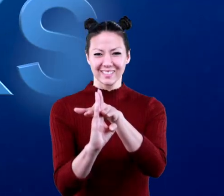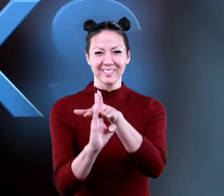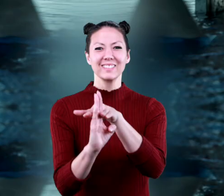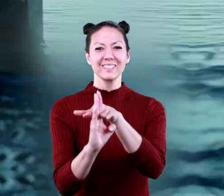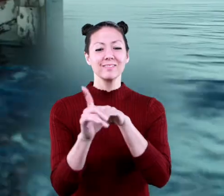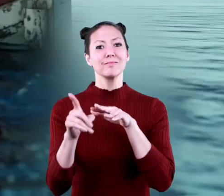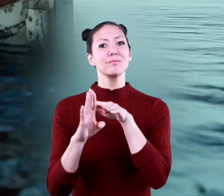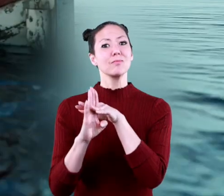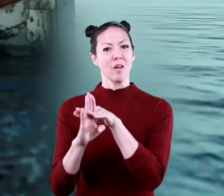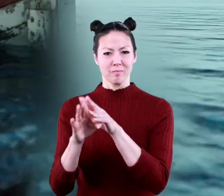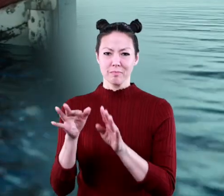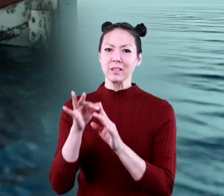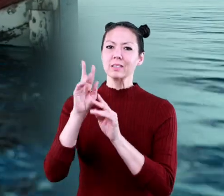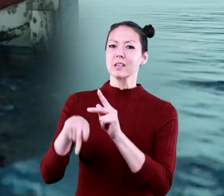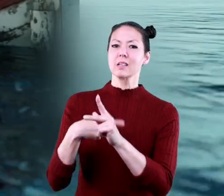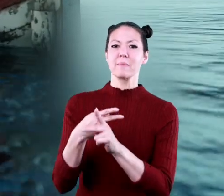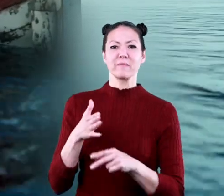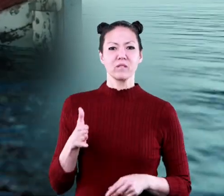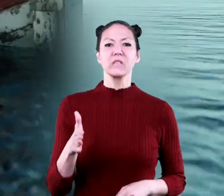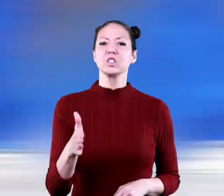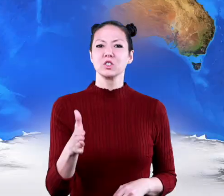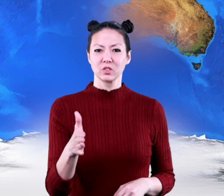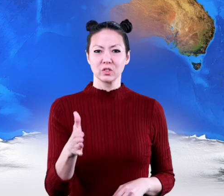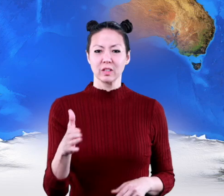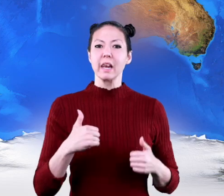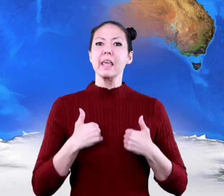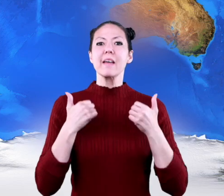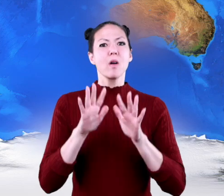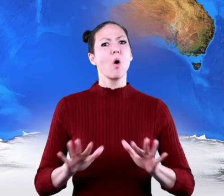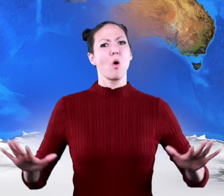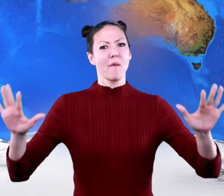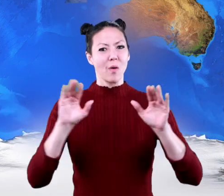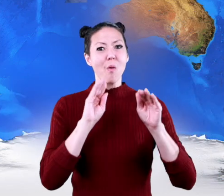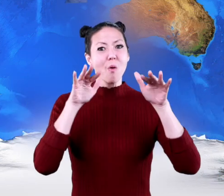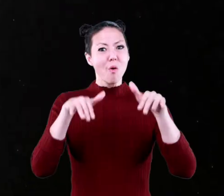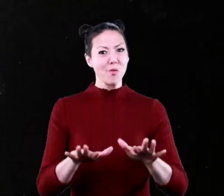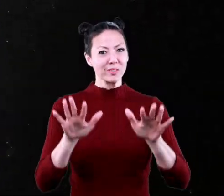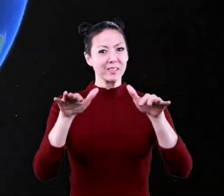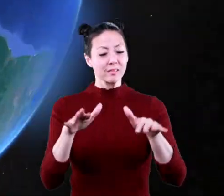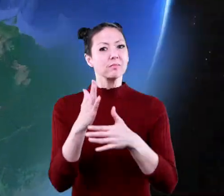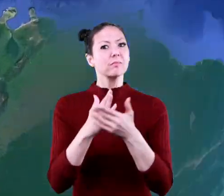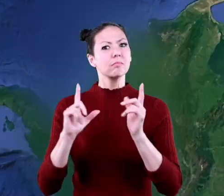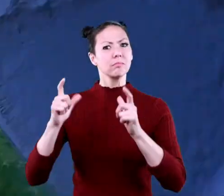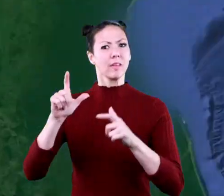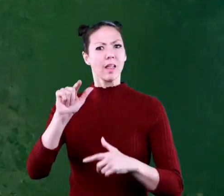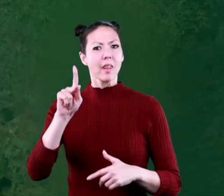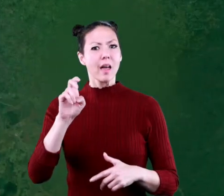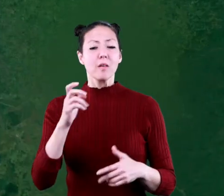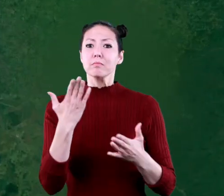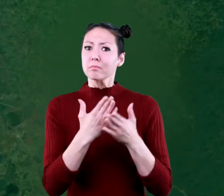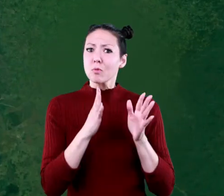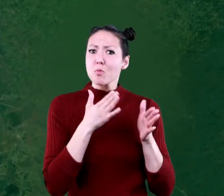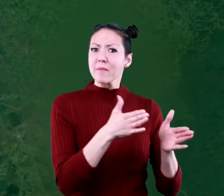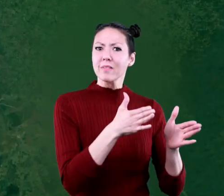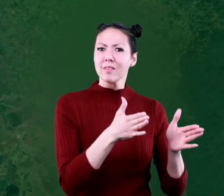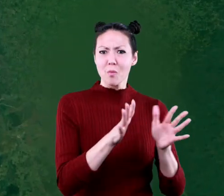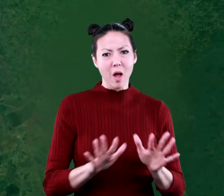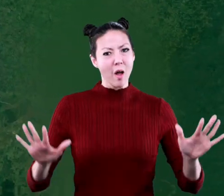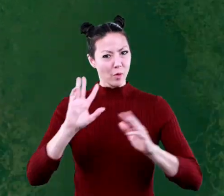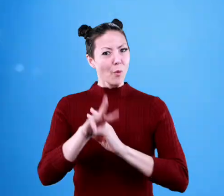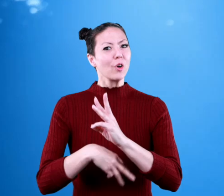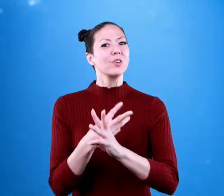Sharks. Sharks are a special type of fish that live in every ocean and even some lakes and rivers around the world.